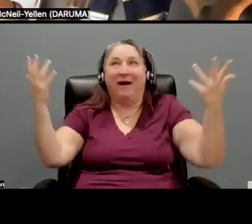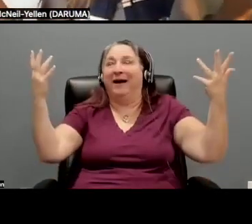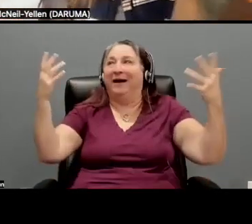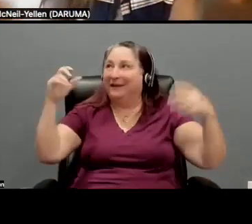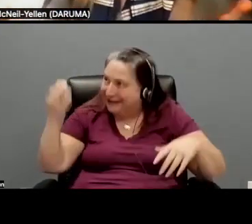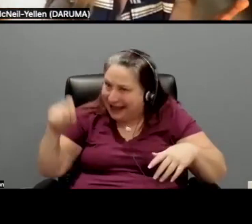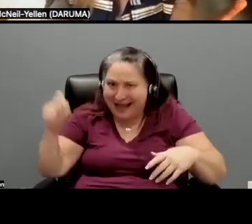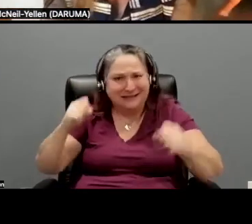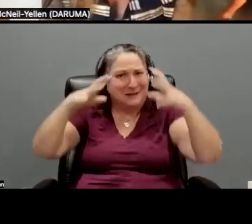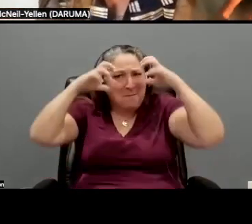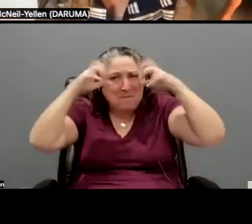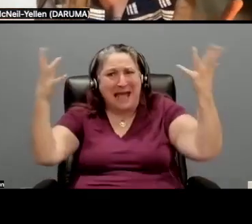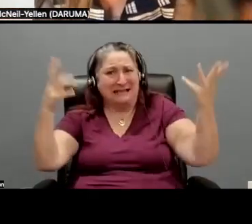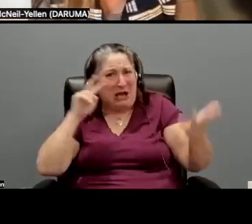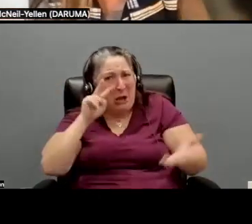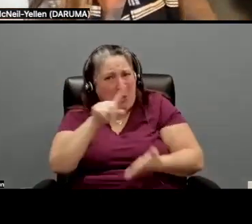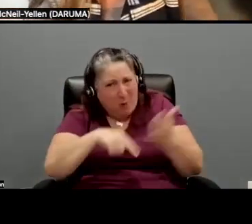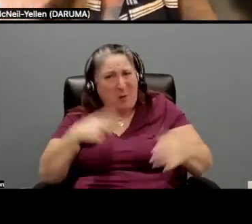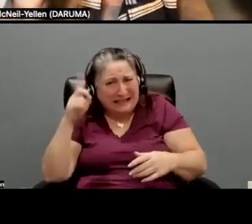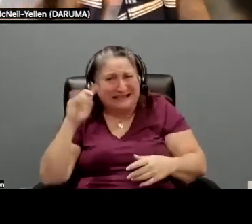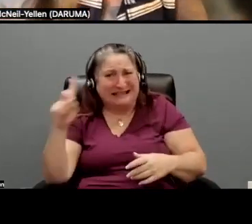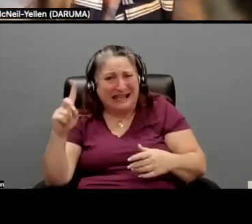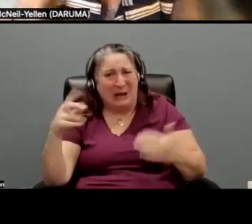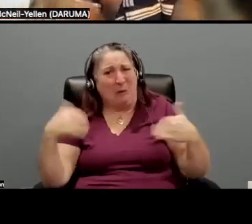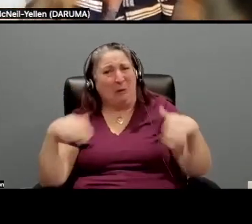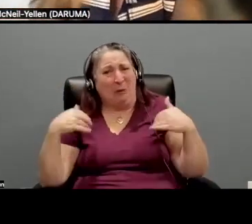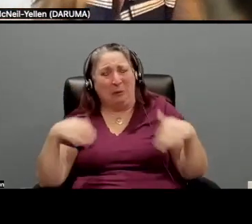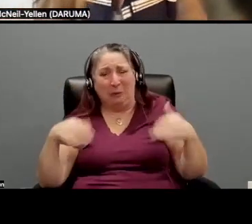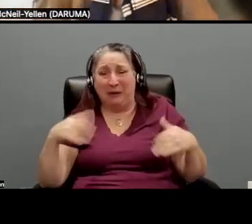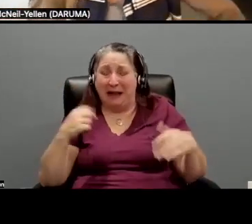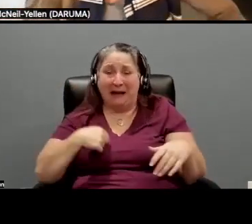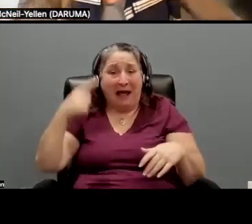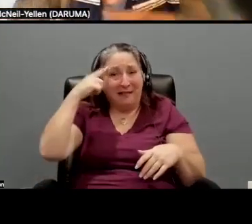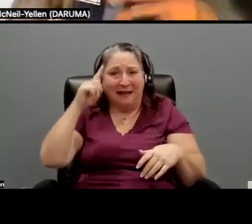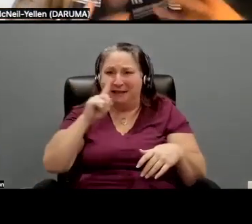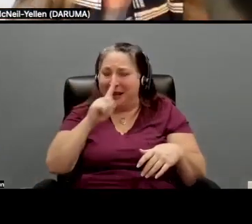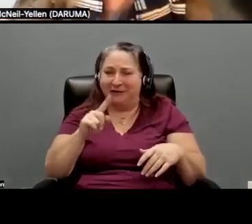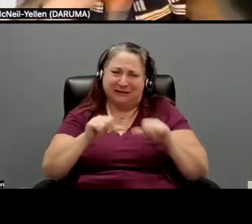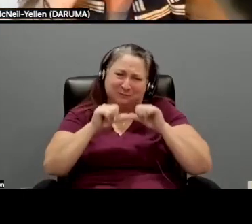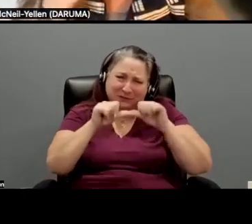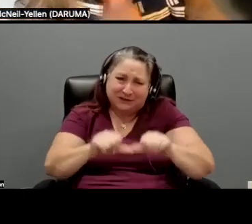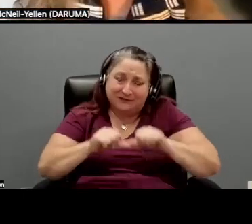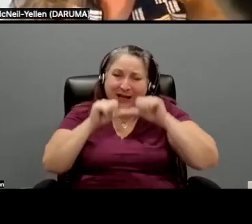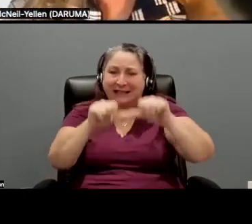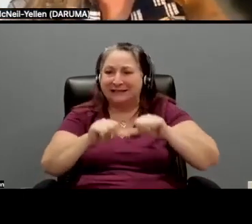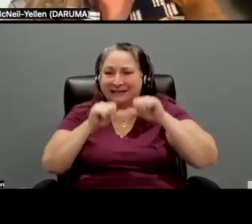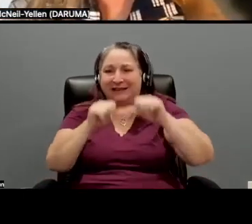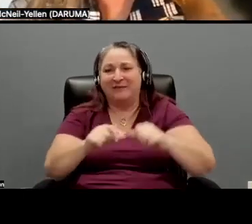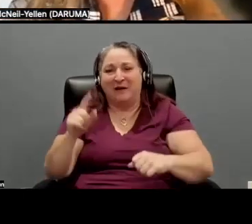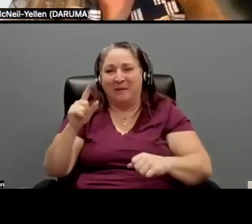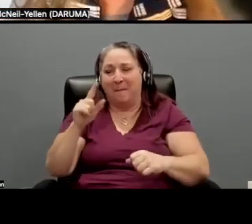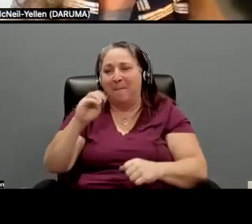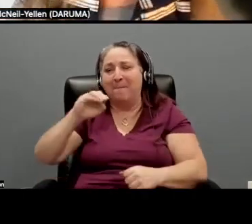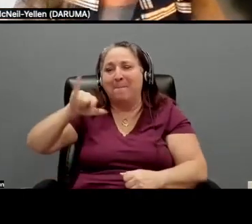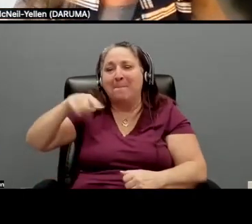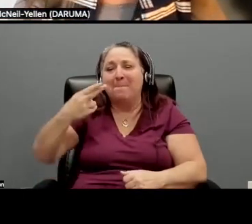amazing. Like, look at what we did. And, and I think that there's this pervasive myth that goes on in Hollywood,